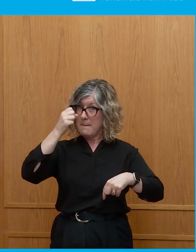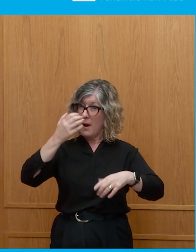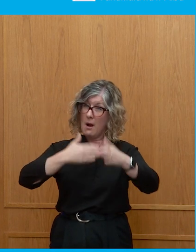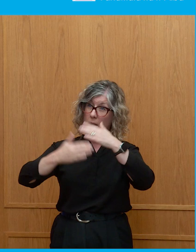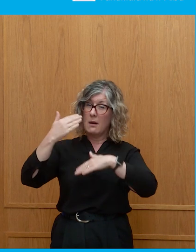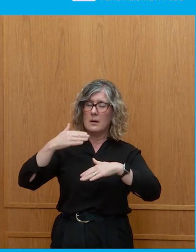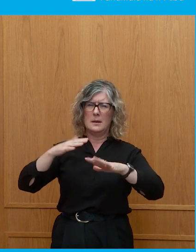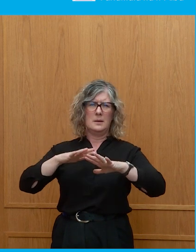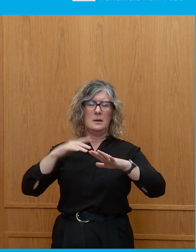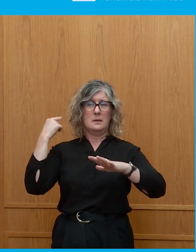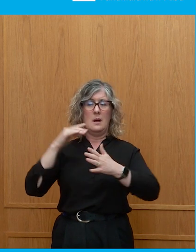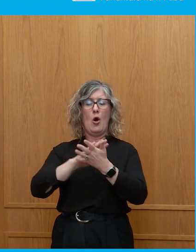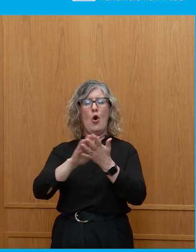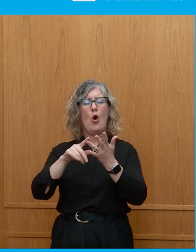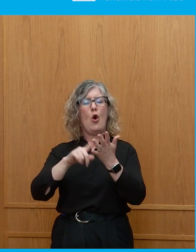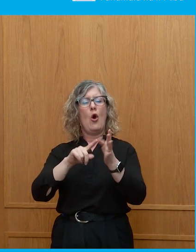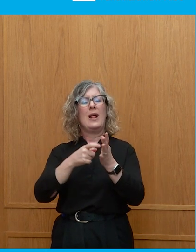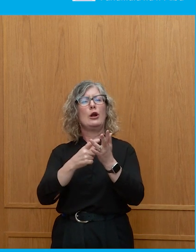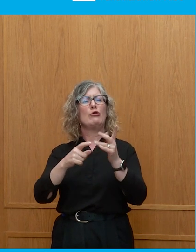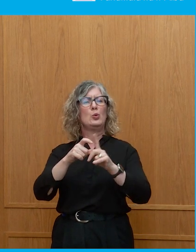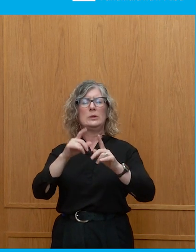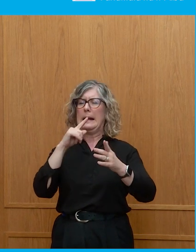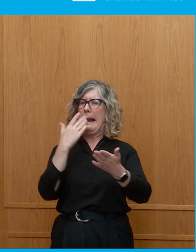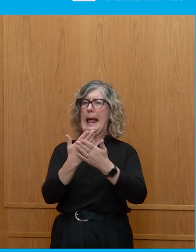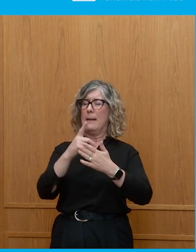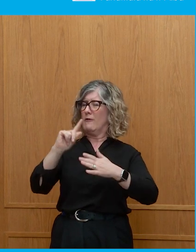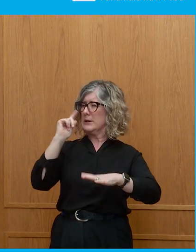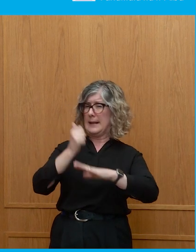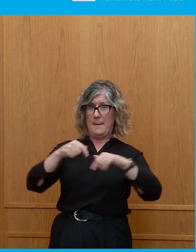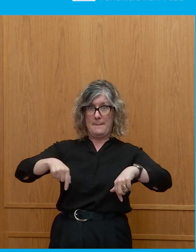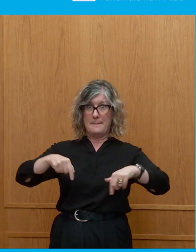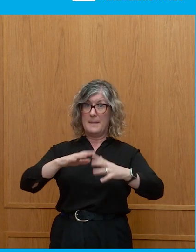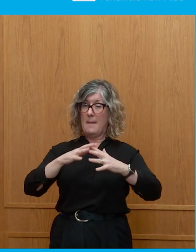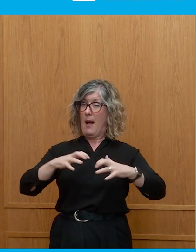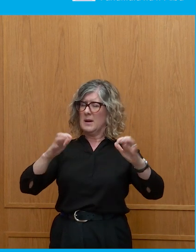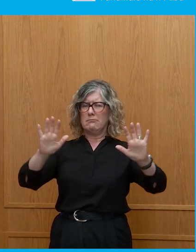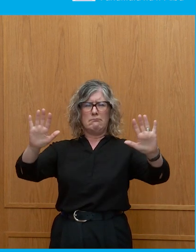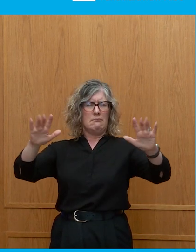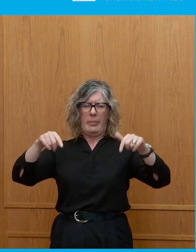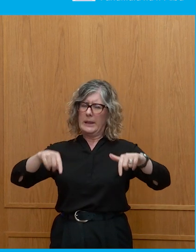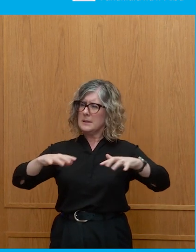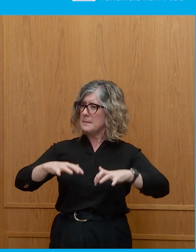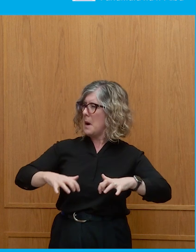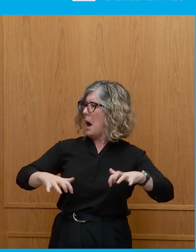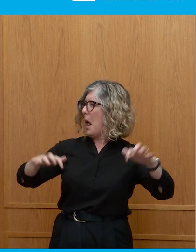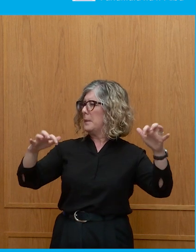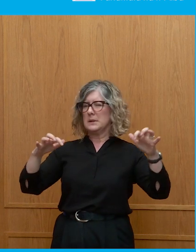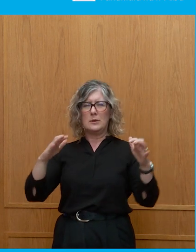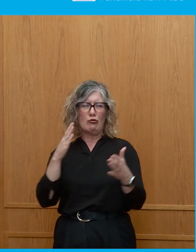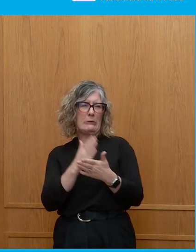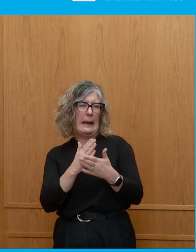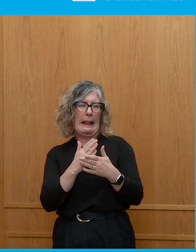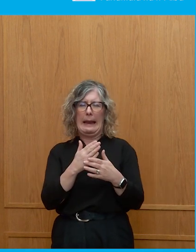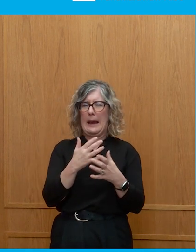claim of Holyrood was this will be different. This will not be a part of parliament that is governed by party